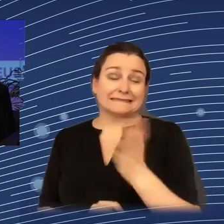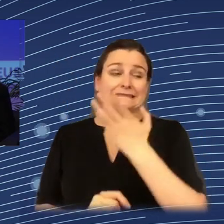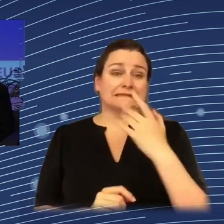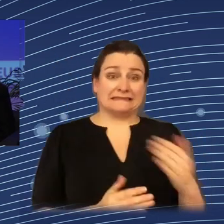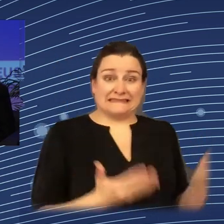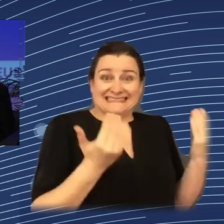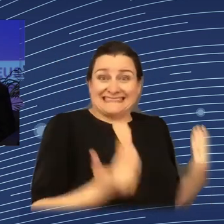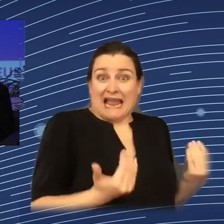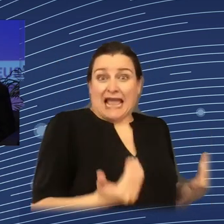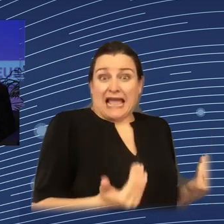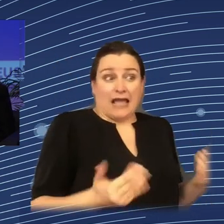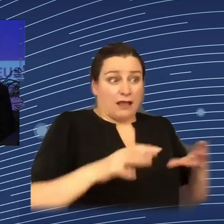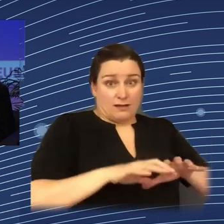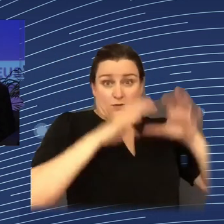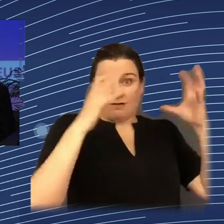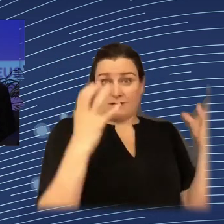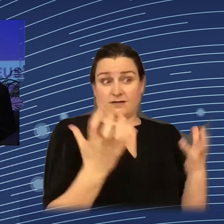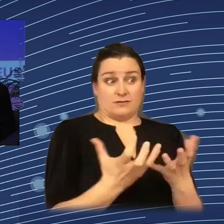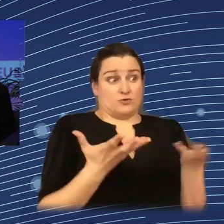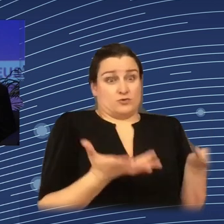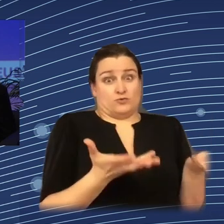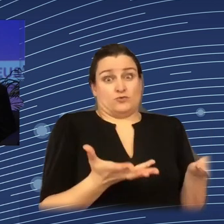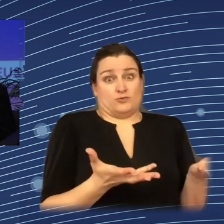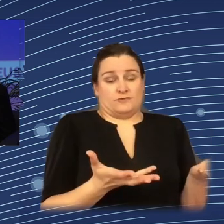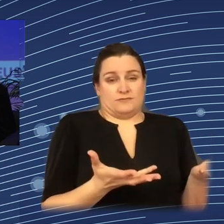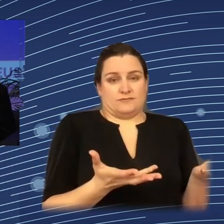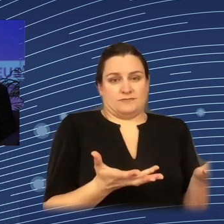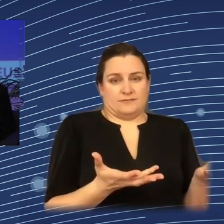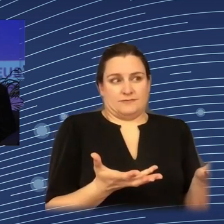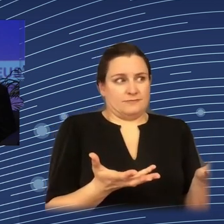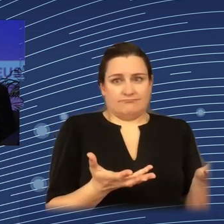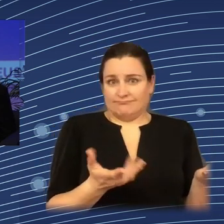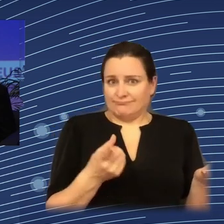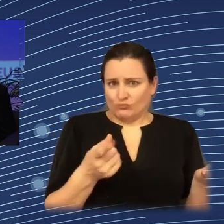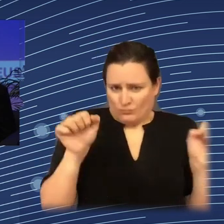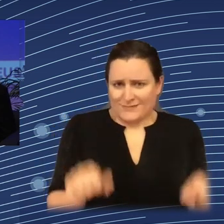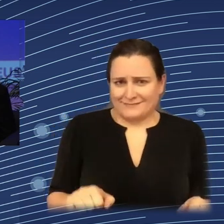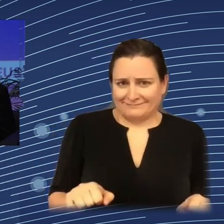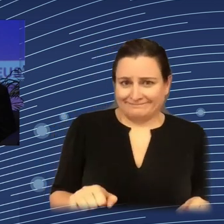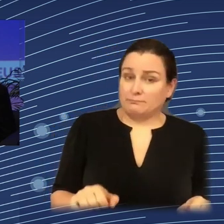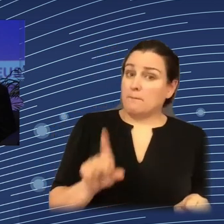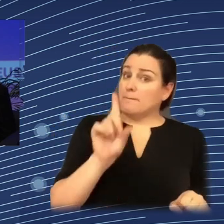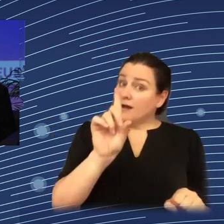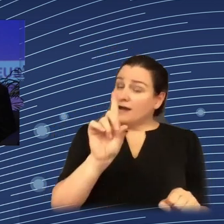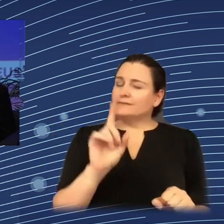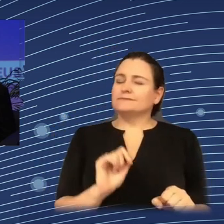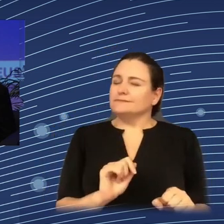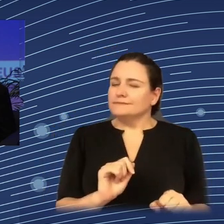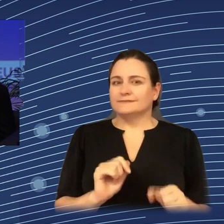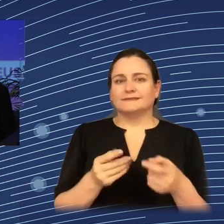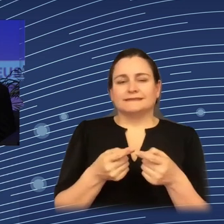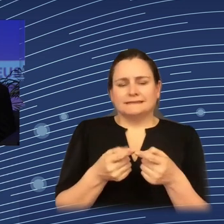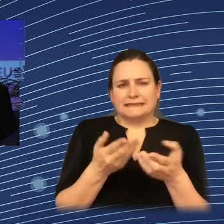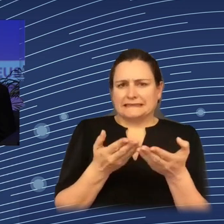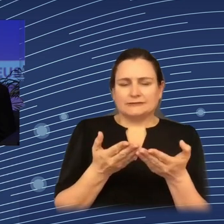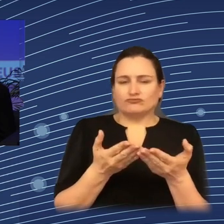I just described, really is already our reality. But not exactly in the way we were imagining it,